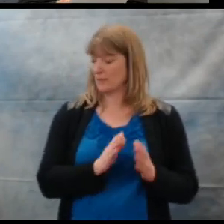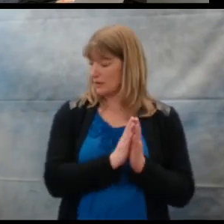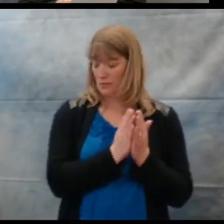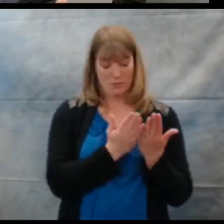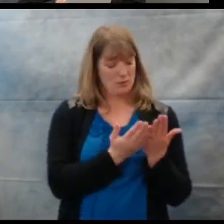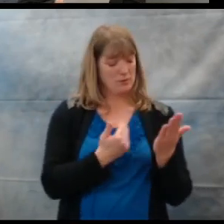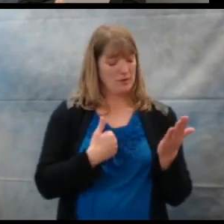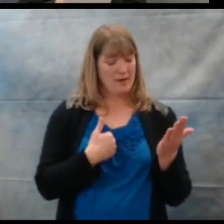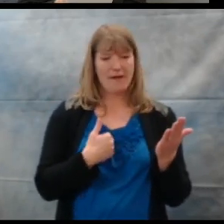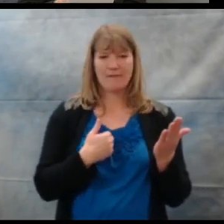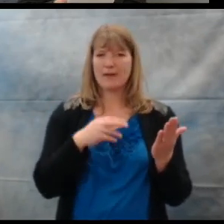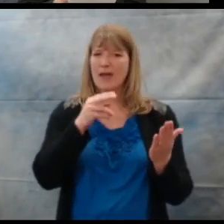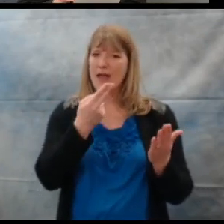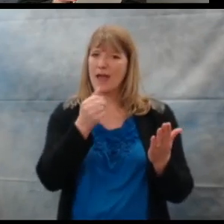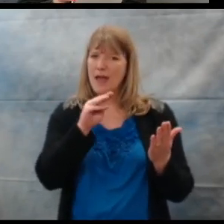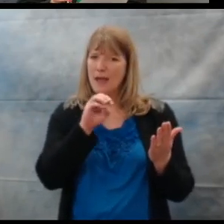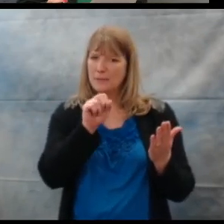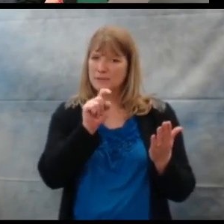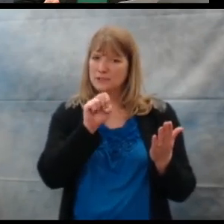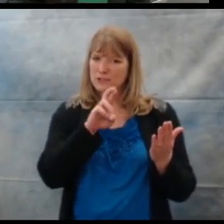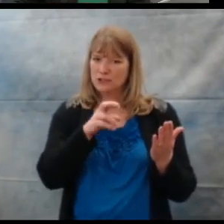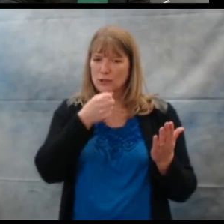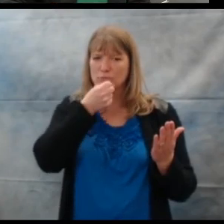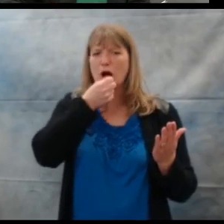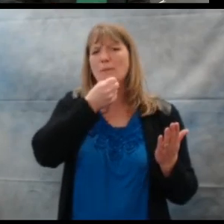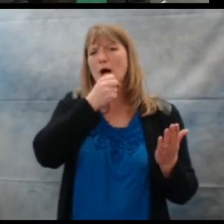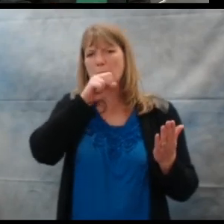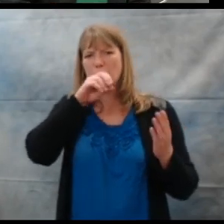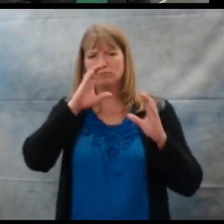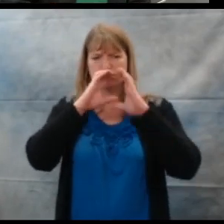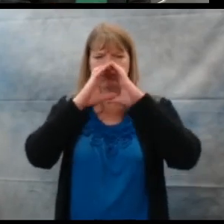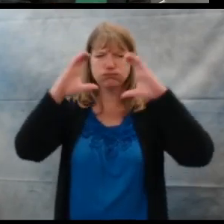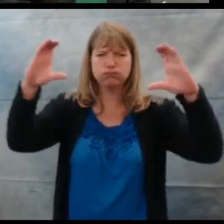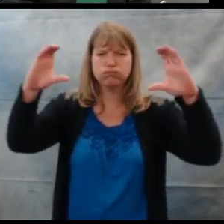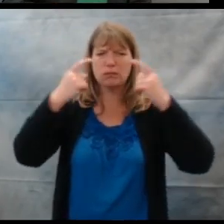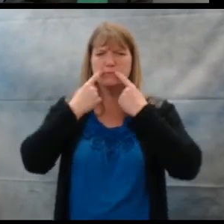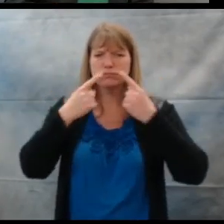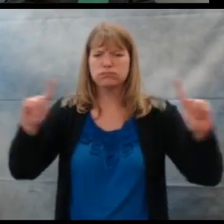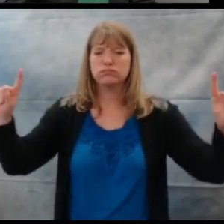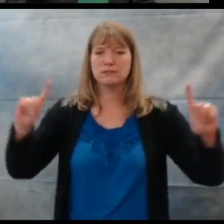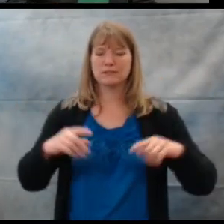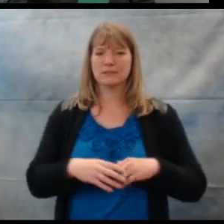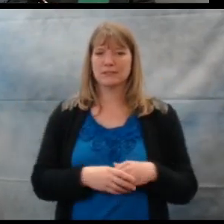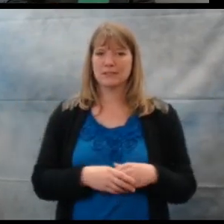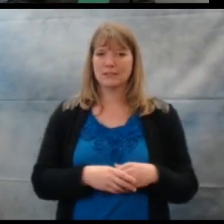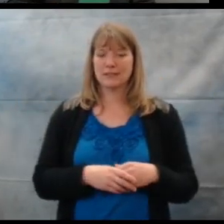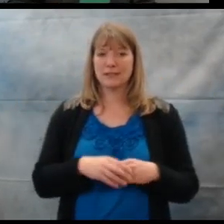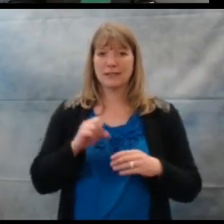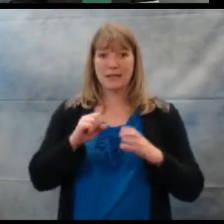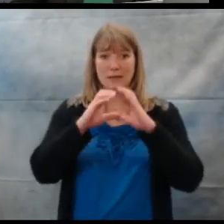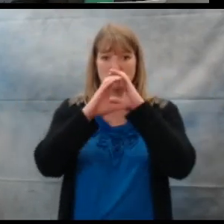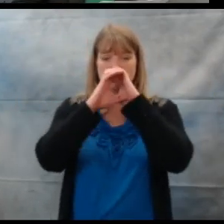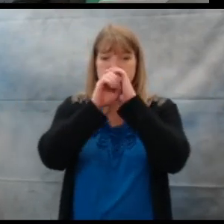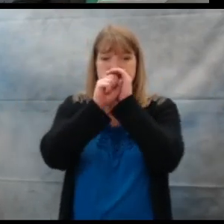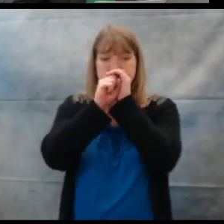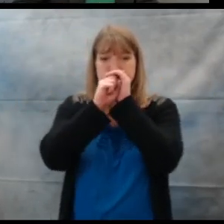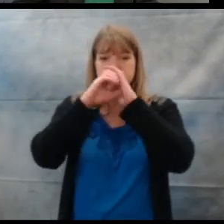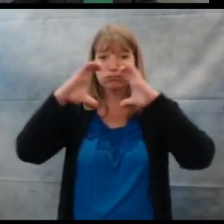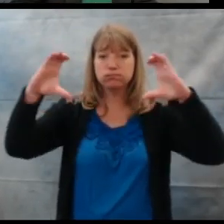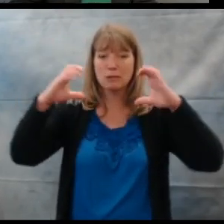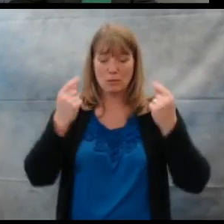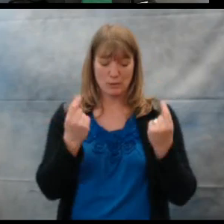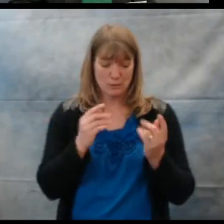In this book, the book has a hamster that uses a megaphone for announcements. You can make a